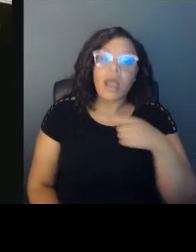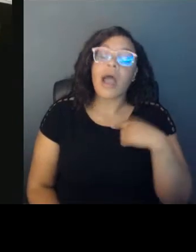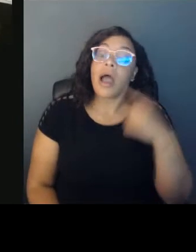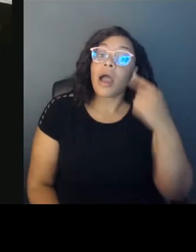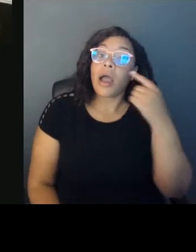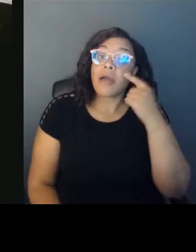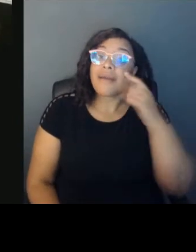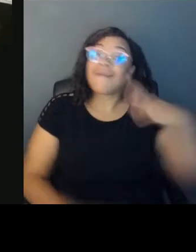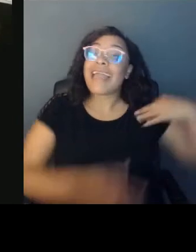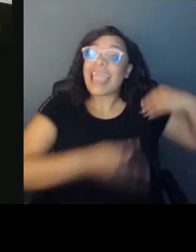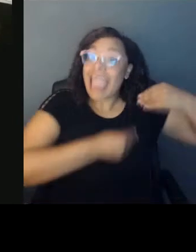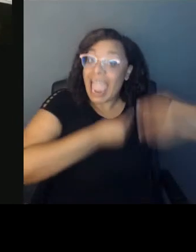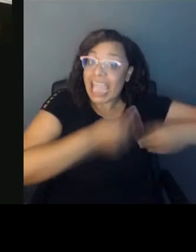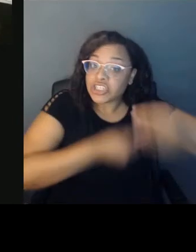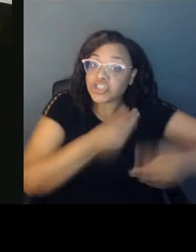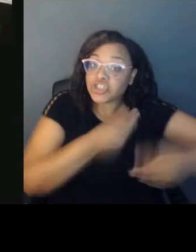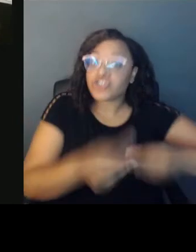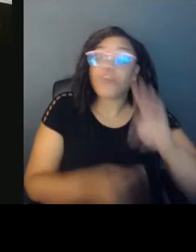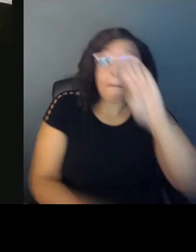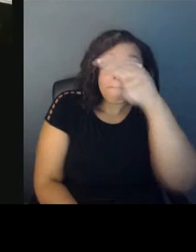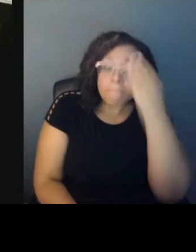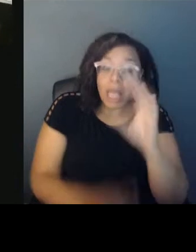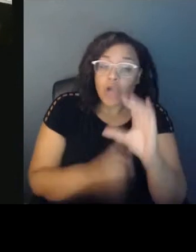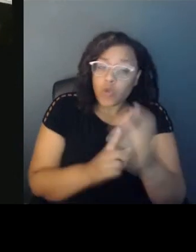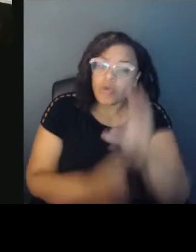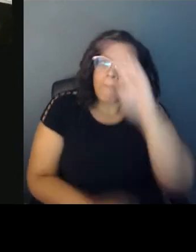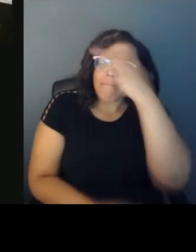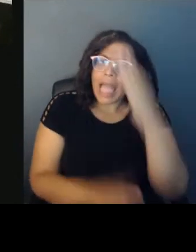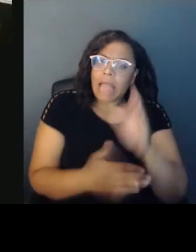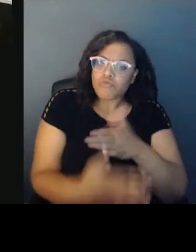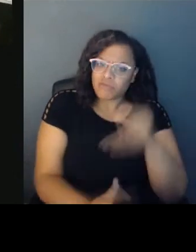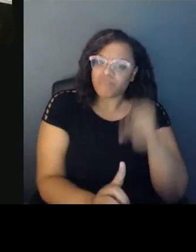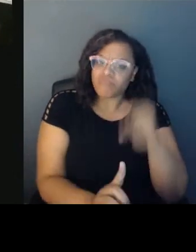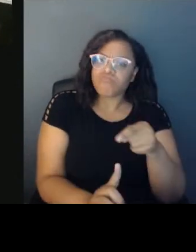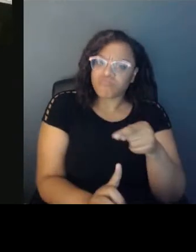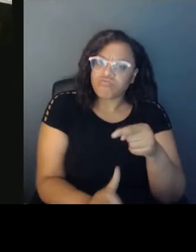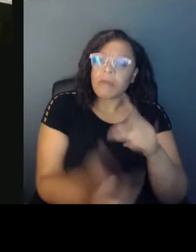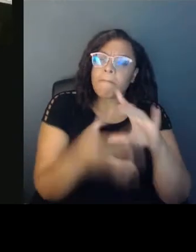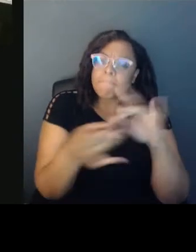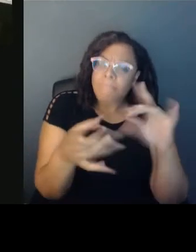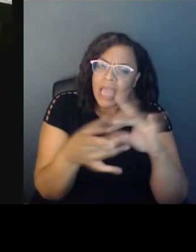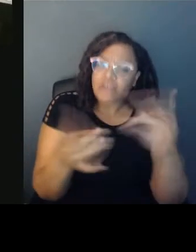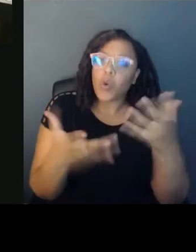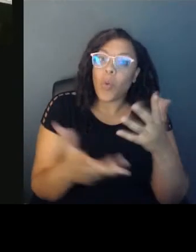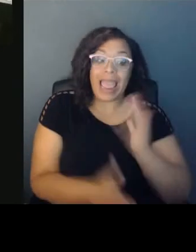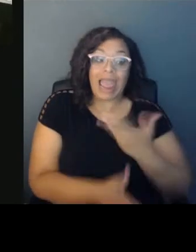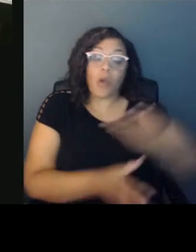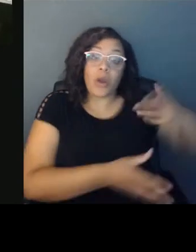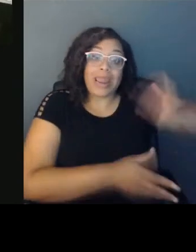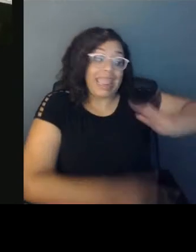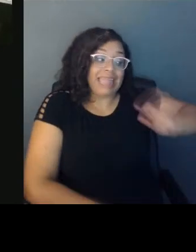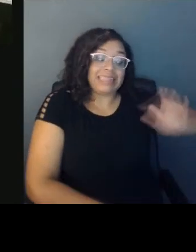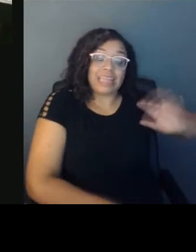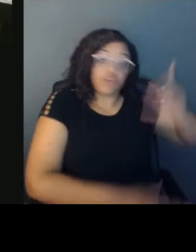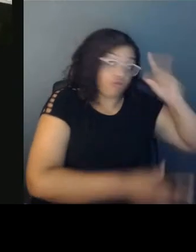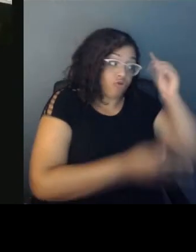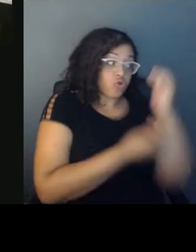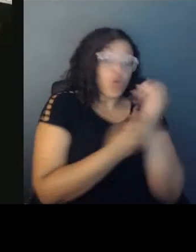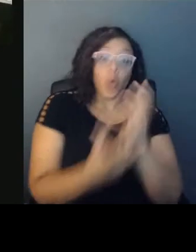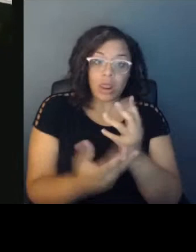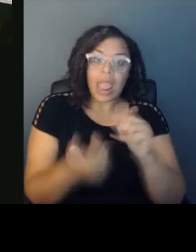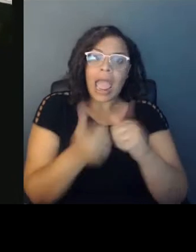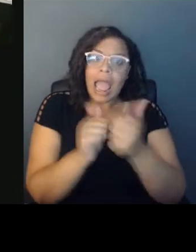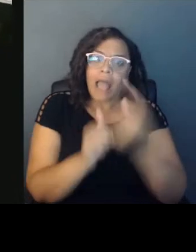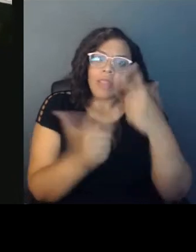culture, Black music. And I look at really what the messages, what the ancestors told us and how they wanted the world to be through the